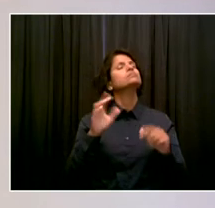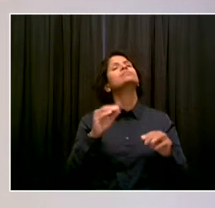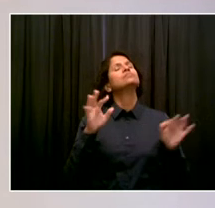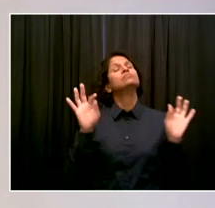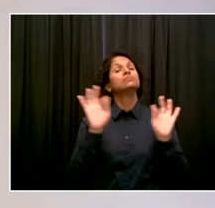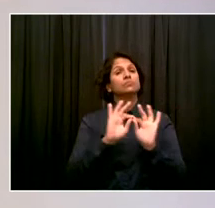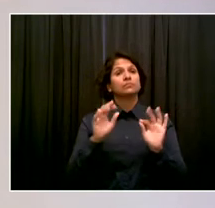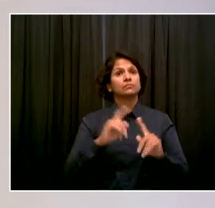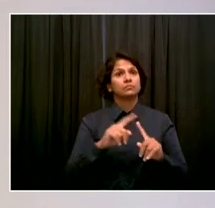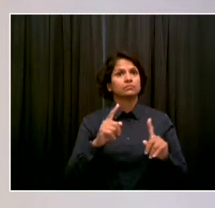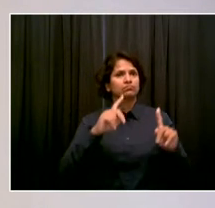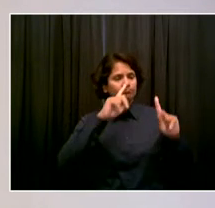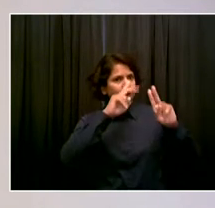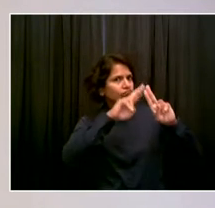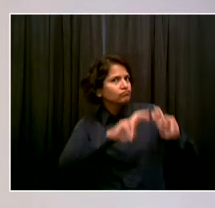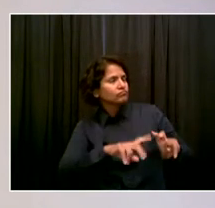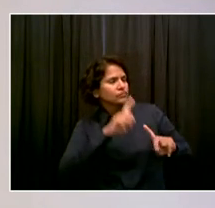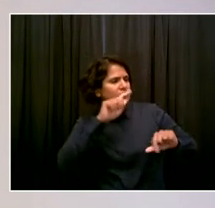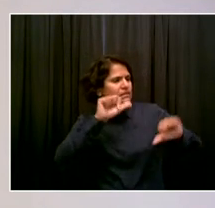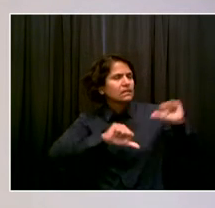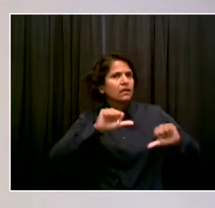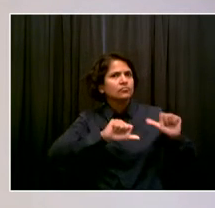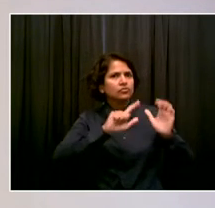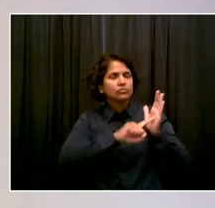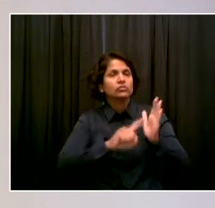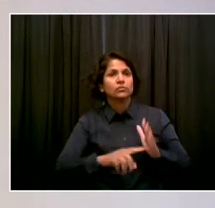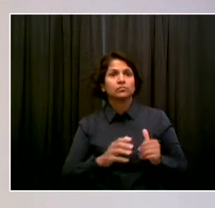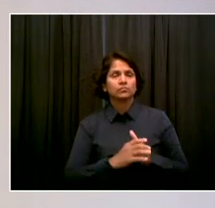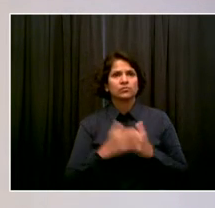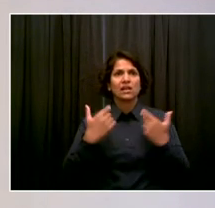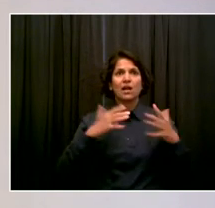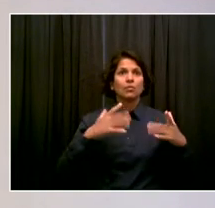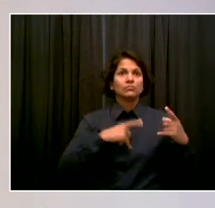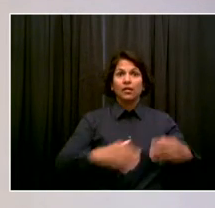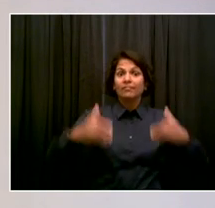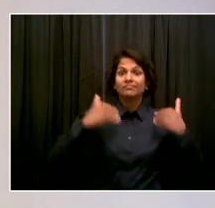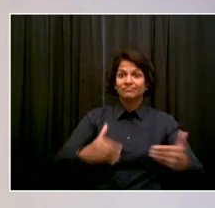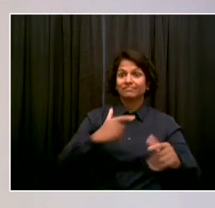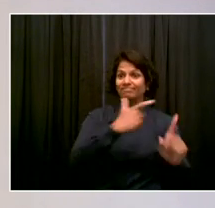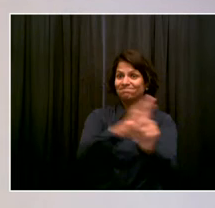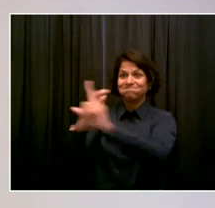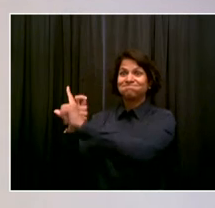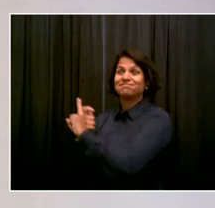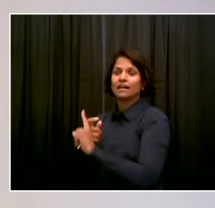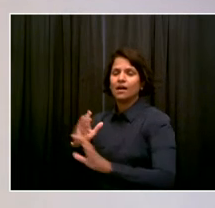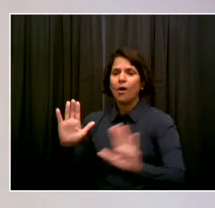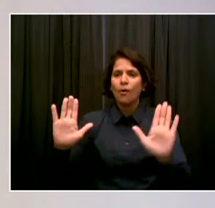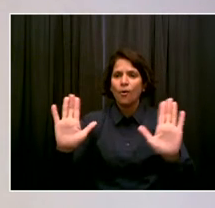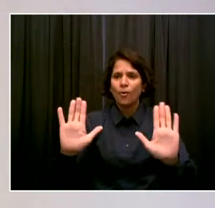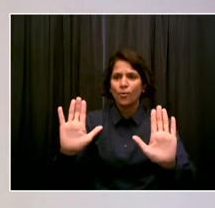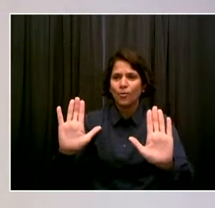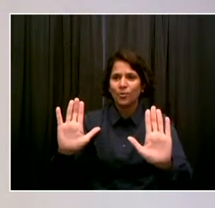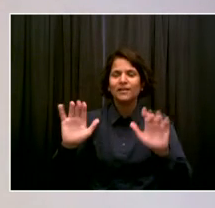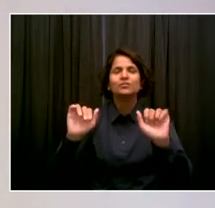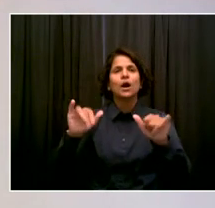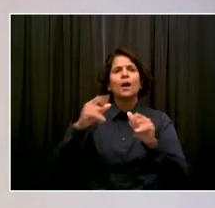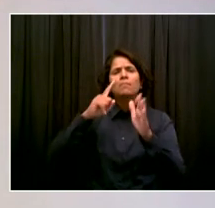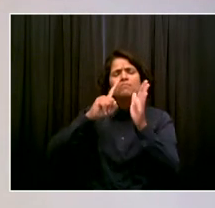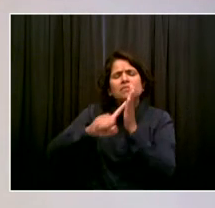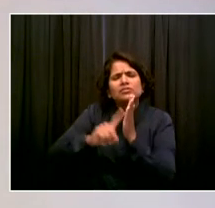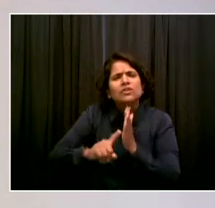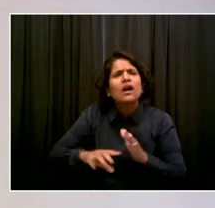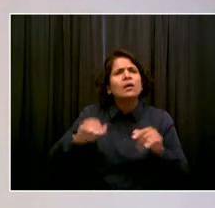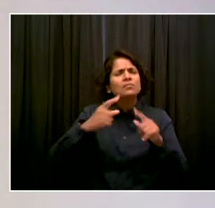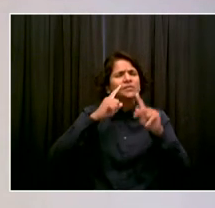recommendations from the FDA on it. So this is an area for us to stay tuned. But I want to give the clear